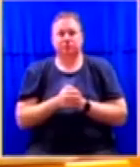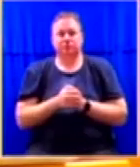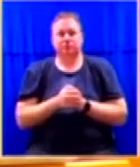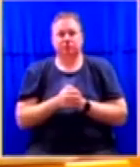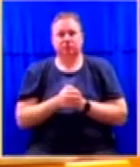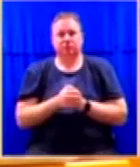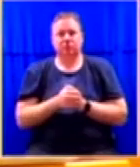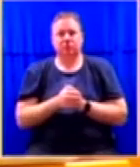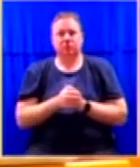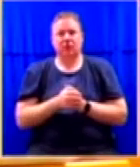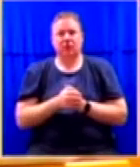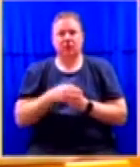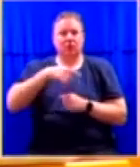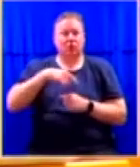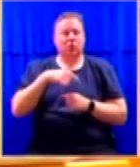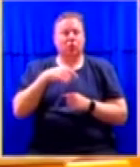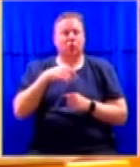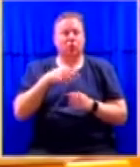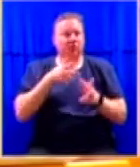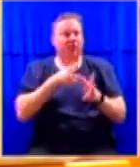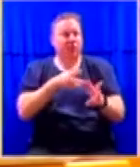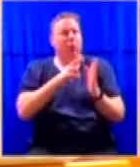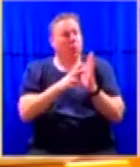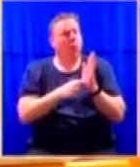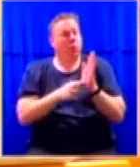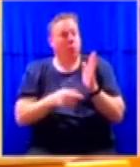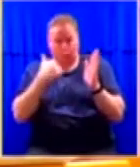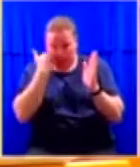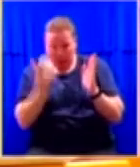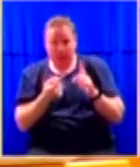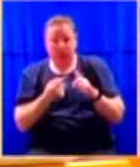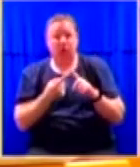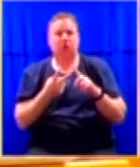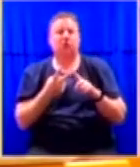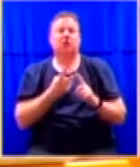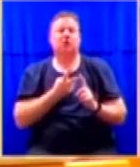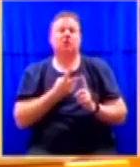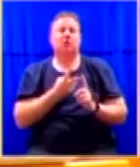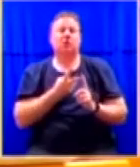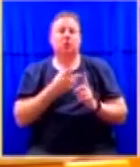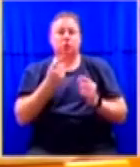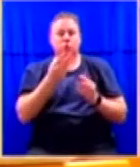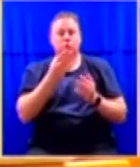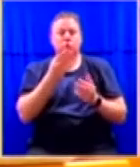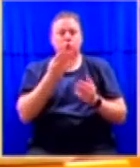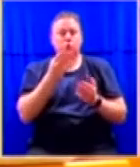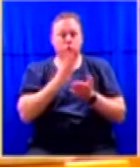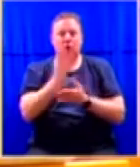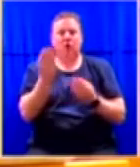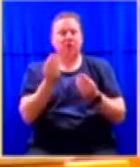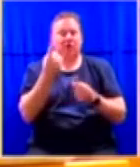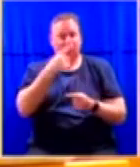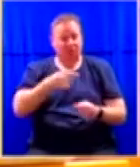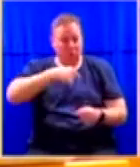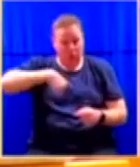we intend to comply. We intend to do what is right for ourselves